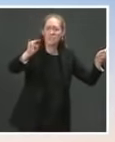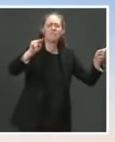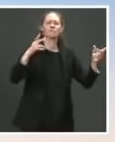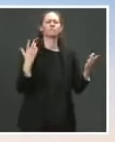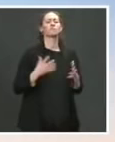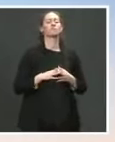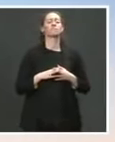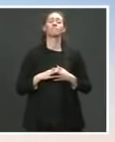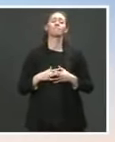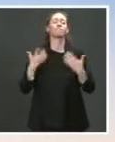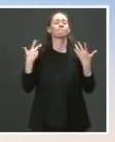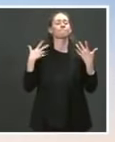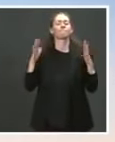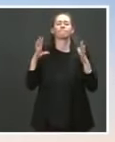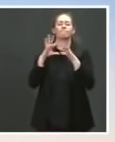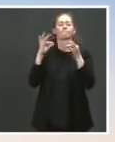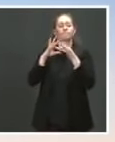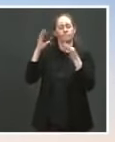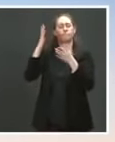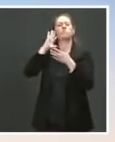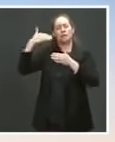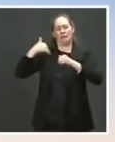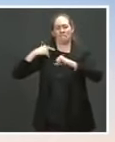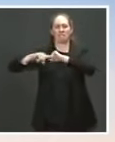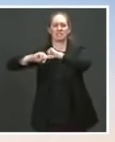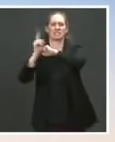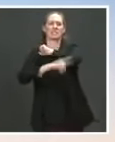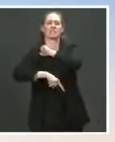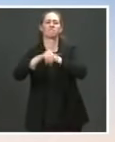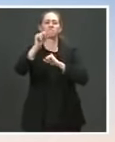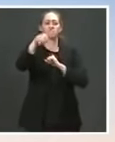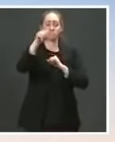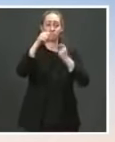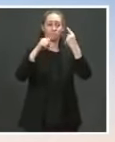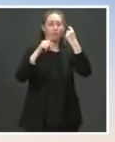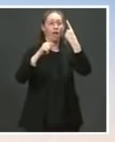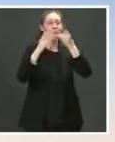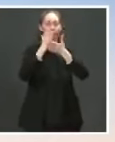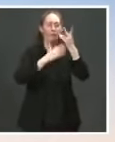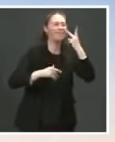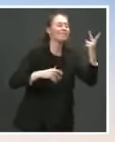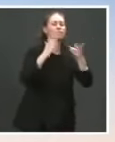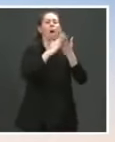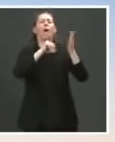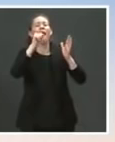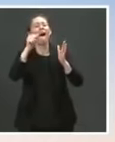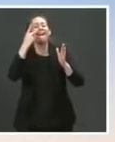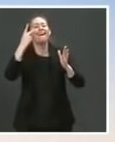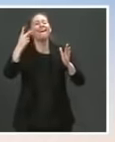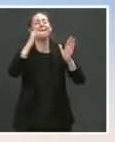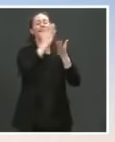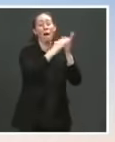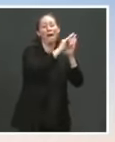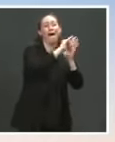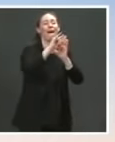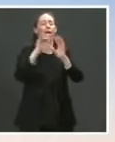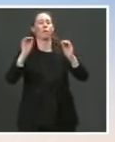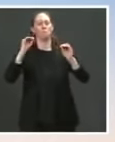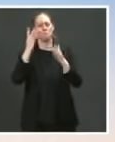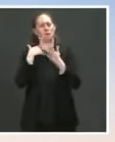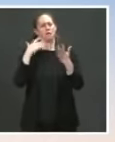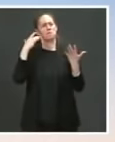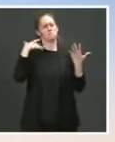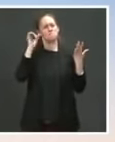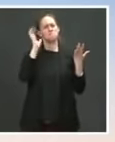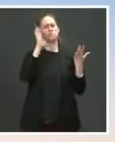that there will be some consequences that are seen and some that are unseen. I'm not going to give you a menu of the options when we're ready to announce them.